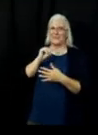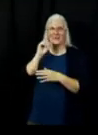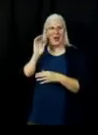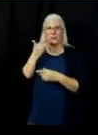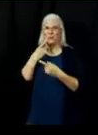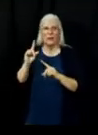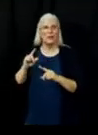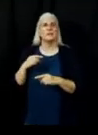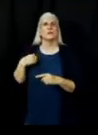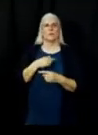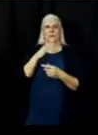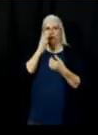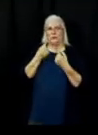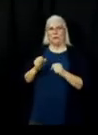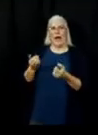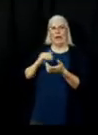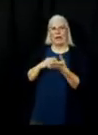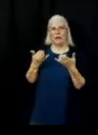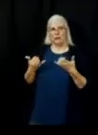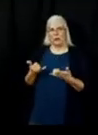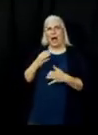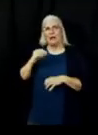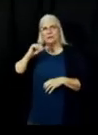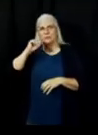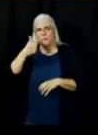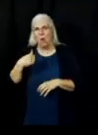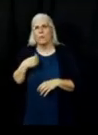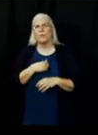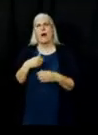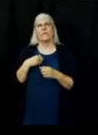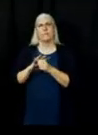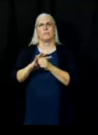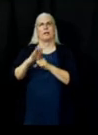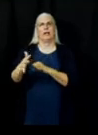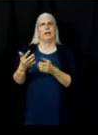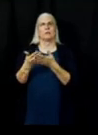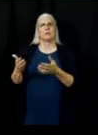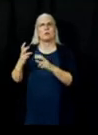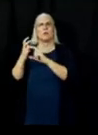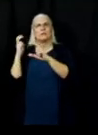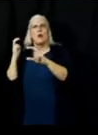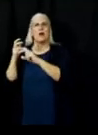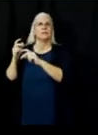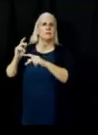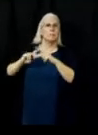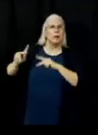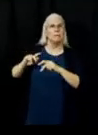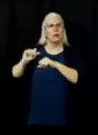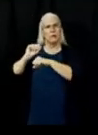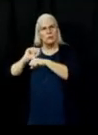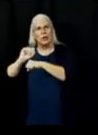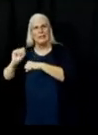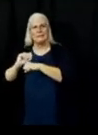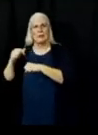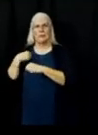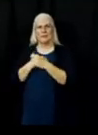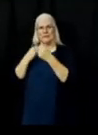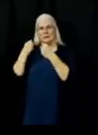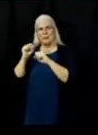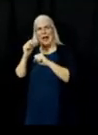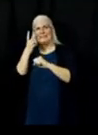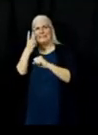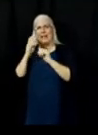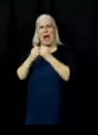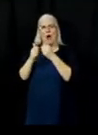place. have plenty of resources, and that's going to be ongoing. They're going to pick up this fire's edge right here and slowly see how far they can go.